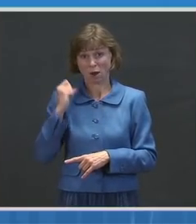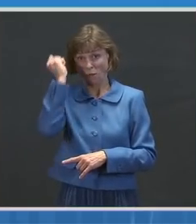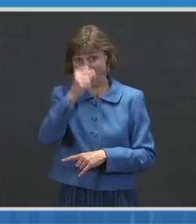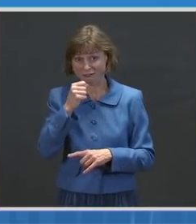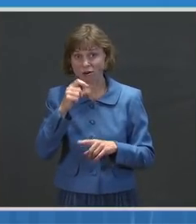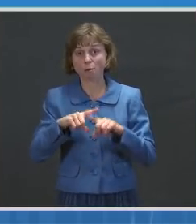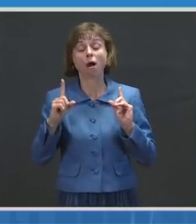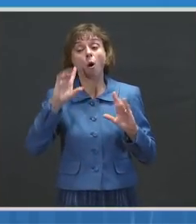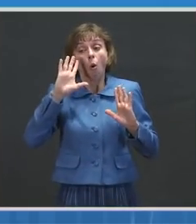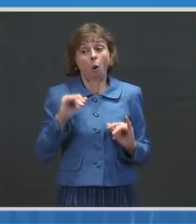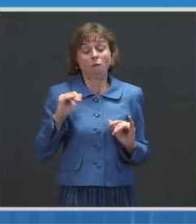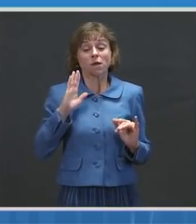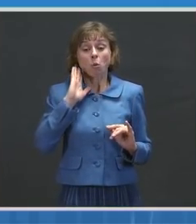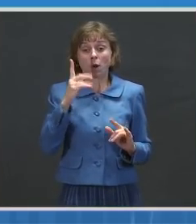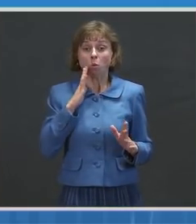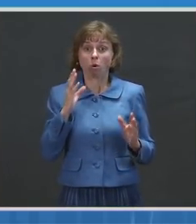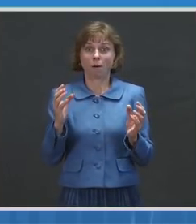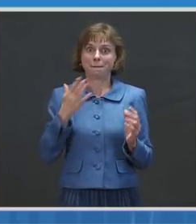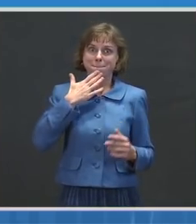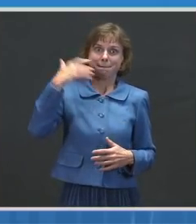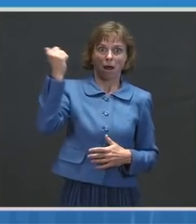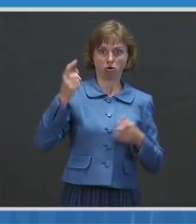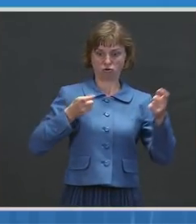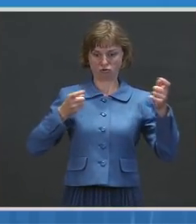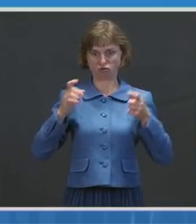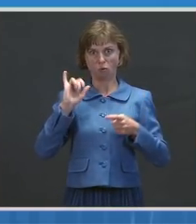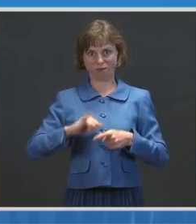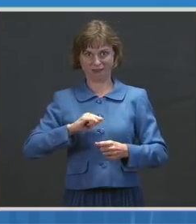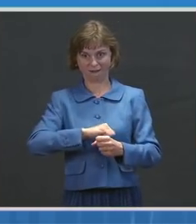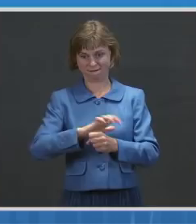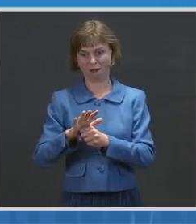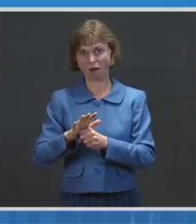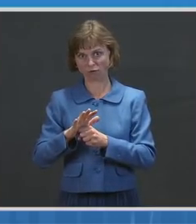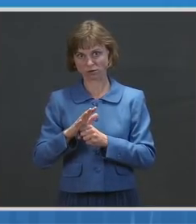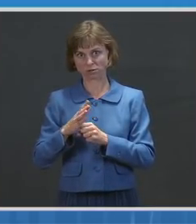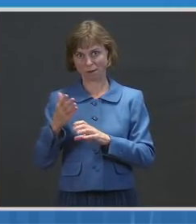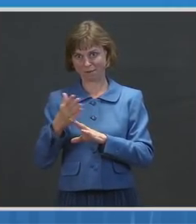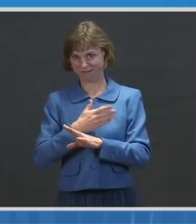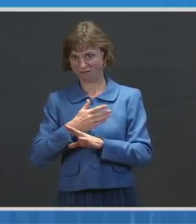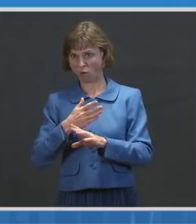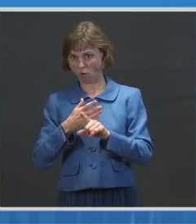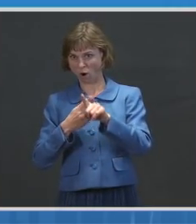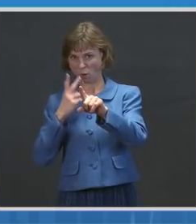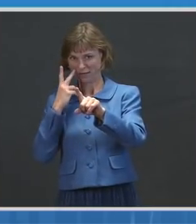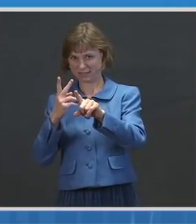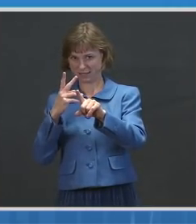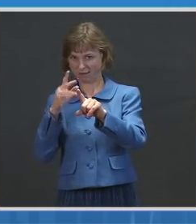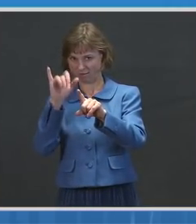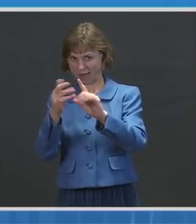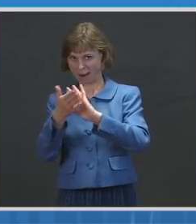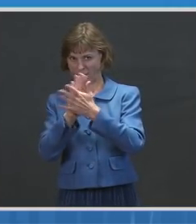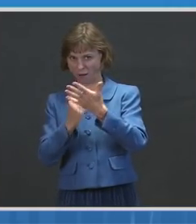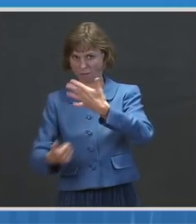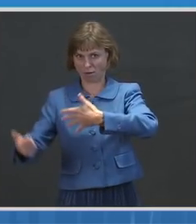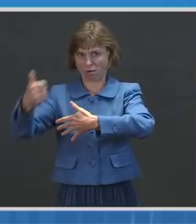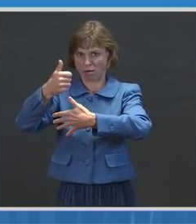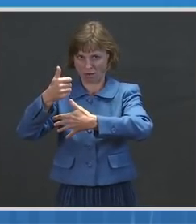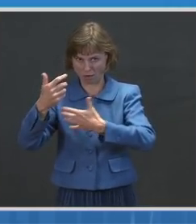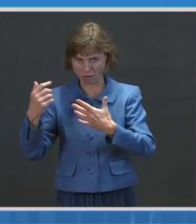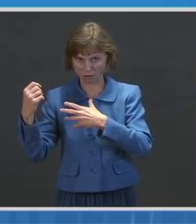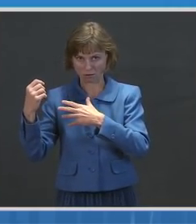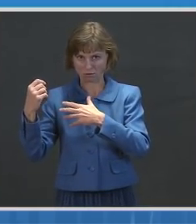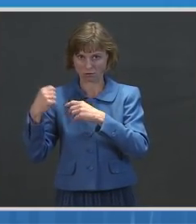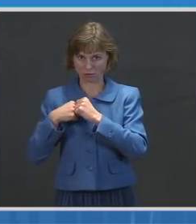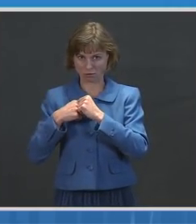control by the time there's any indication that that that might become dominant. So again, it gets back Andy